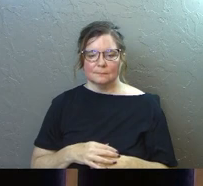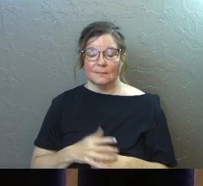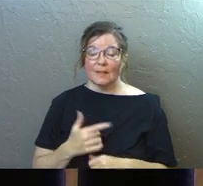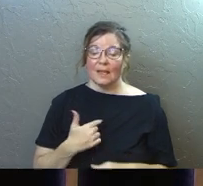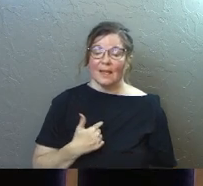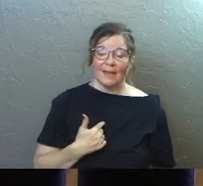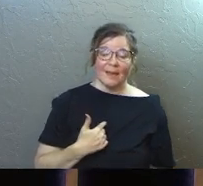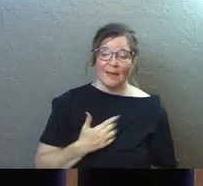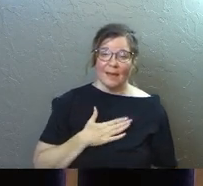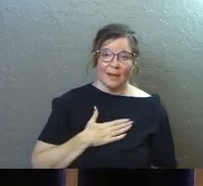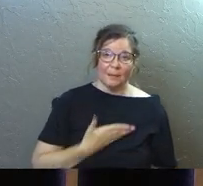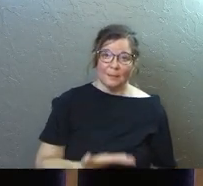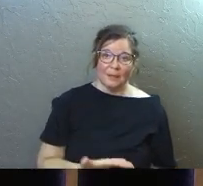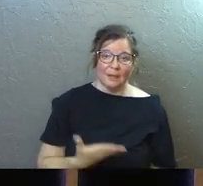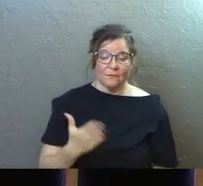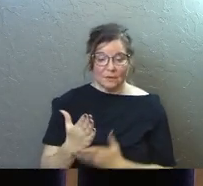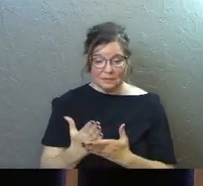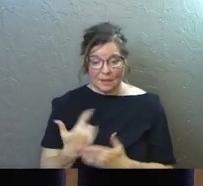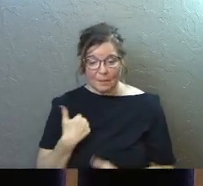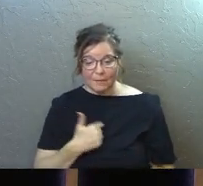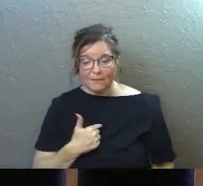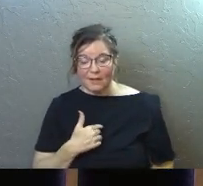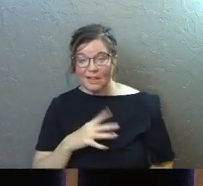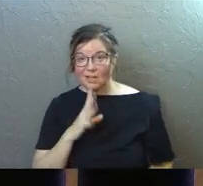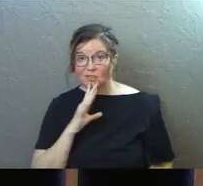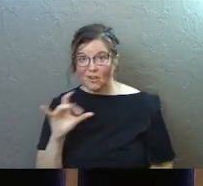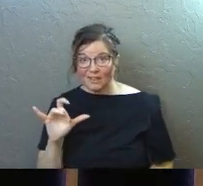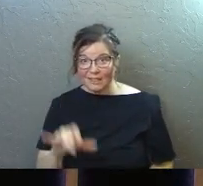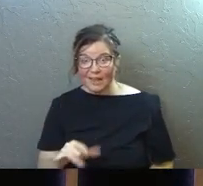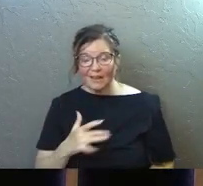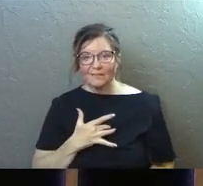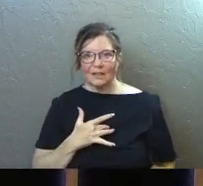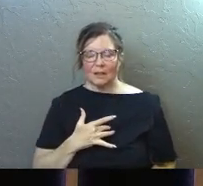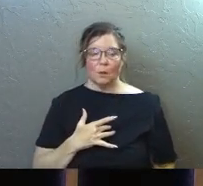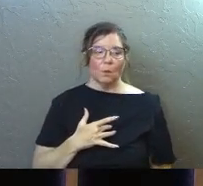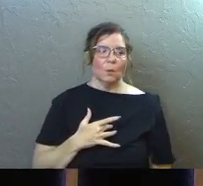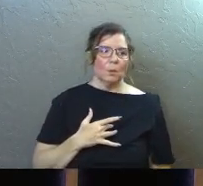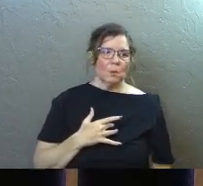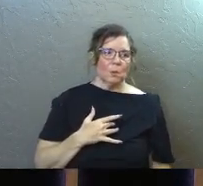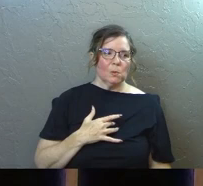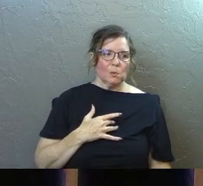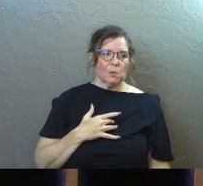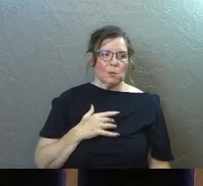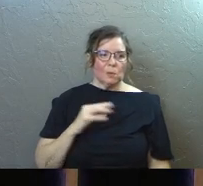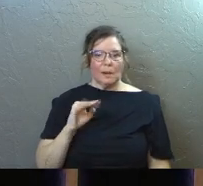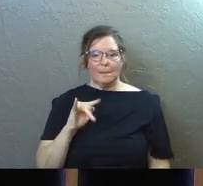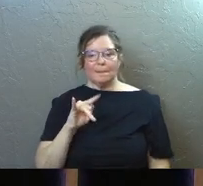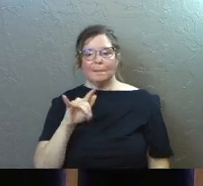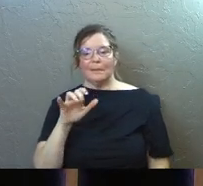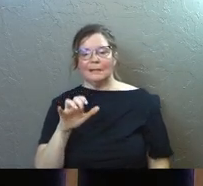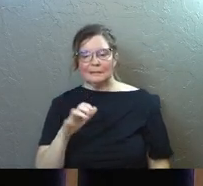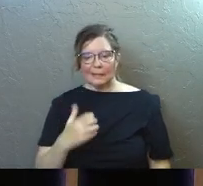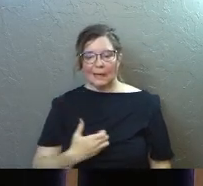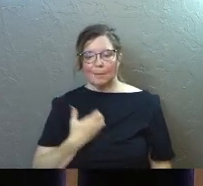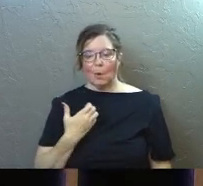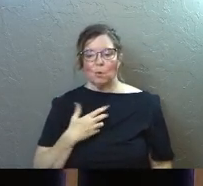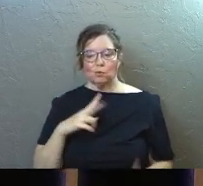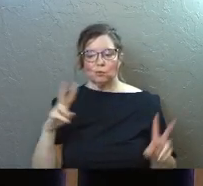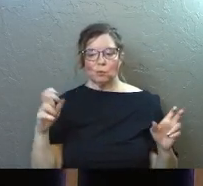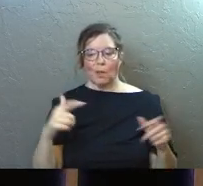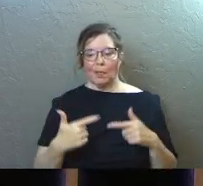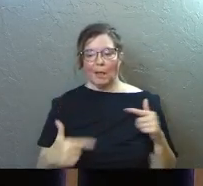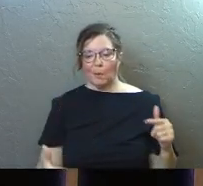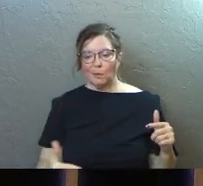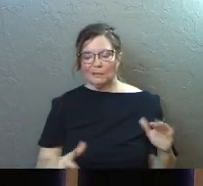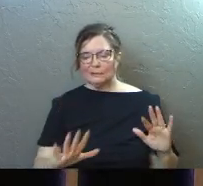And I just admit, for some of us, like, talking like that feels like, oh, boy, here we go with mystical and emotional kind of language